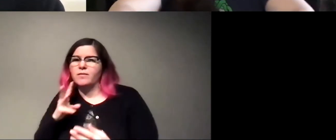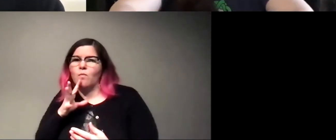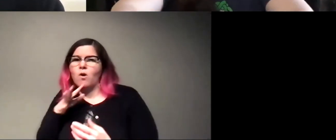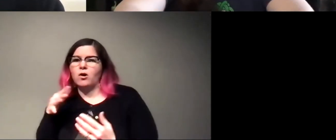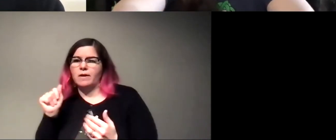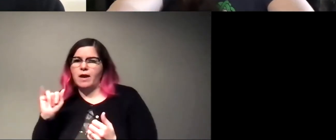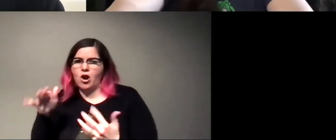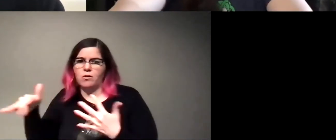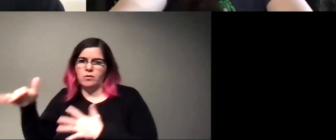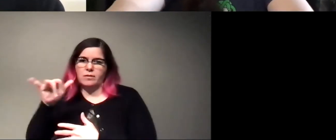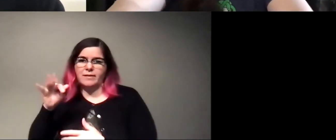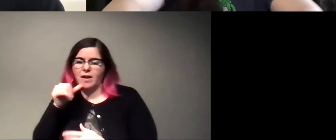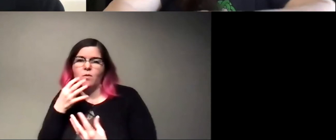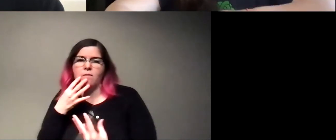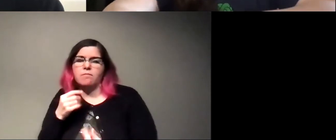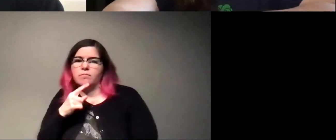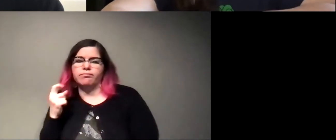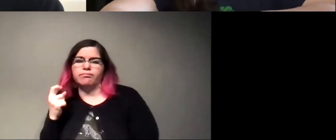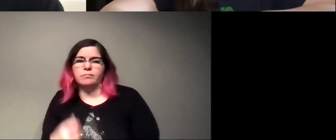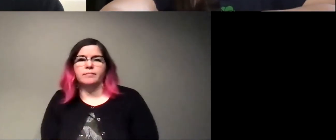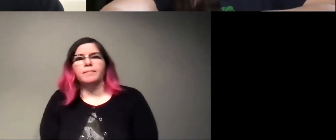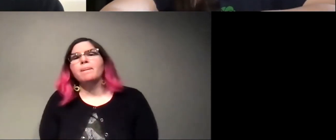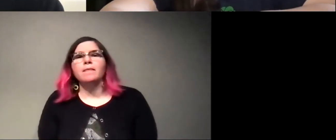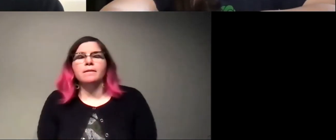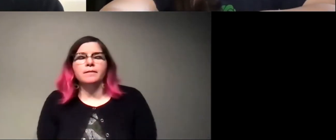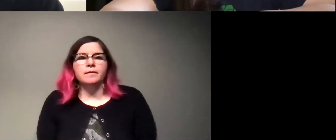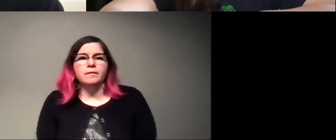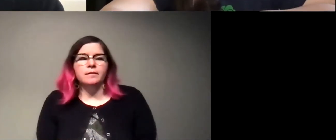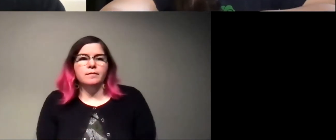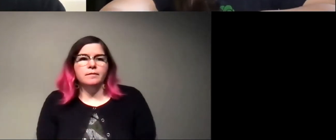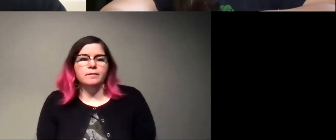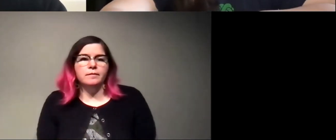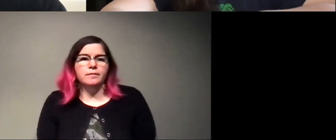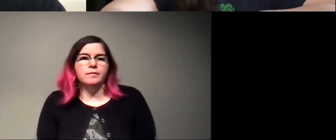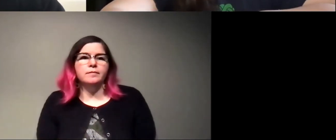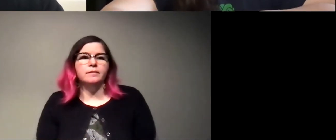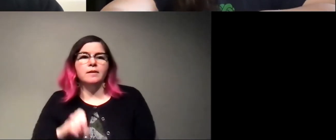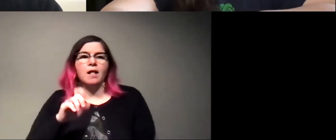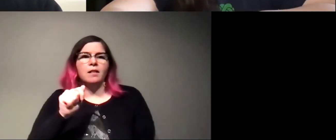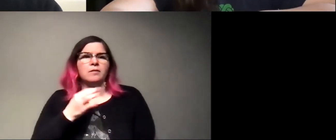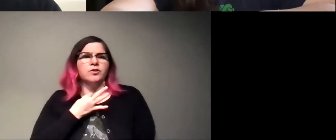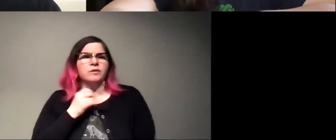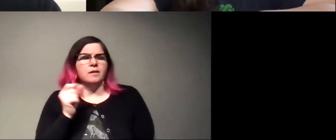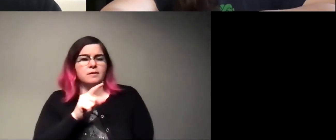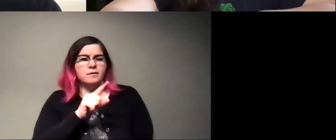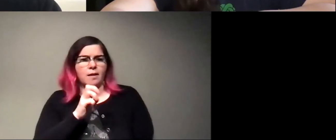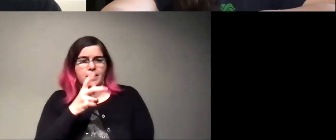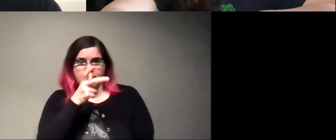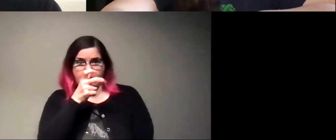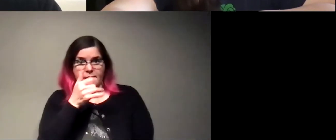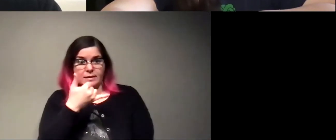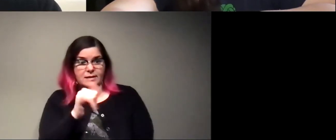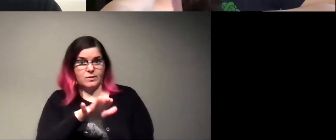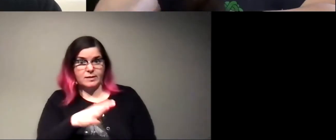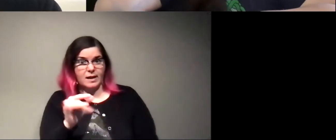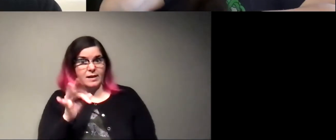air. Otherwise they dry out super quick. Right. Um, let's see. Ella would like to know, do the zombie ants still die if